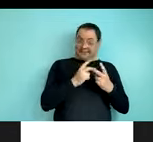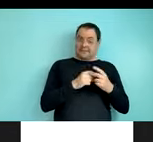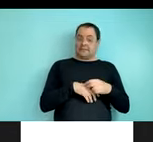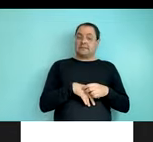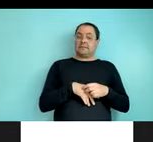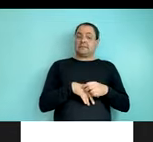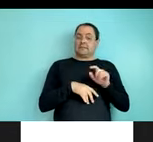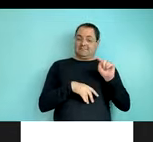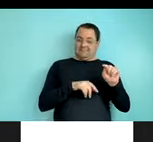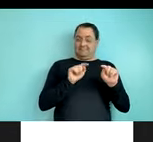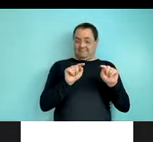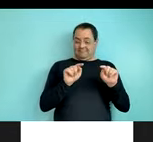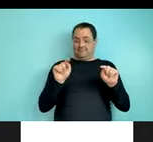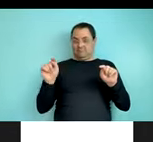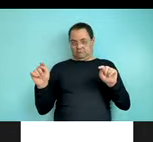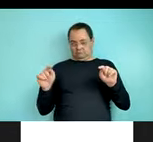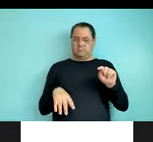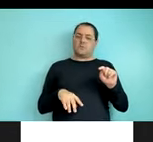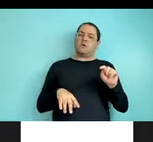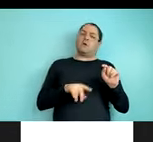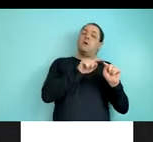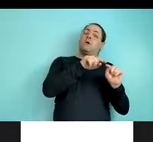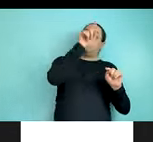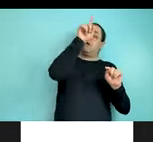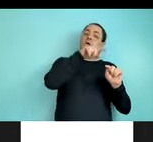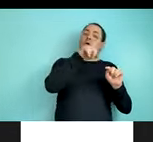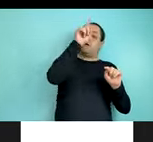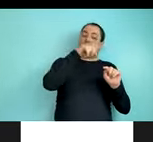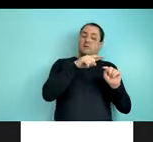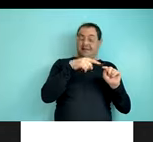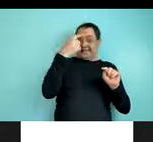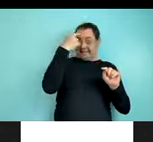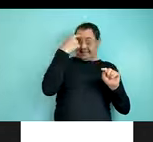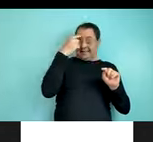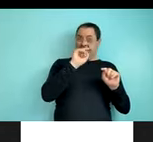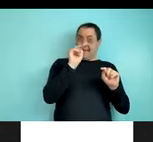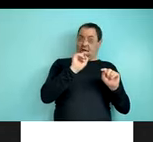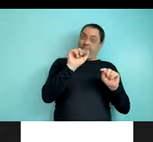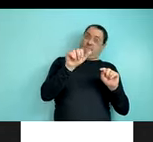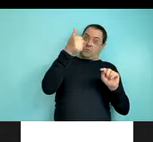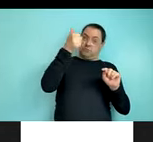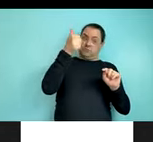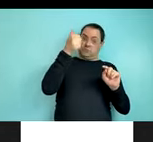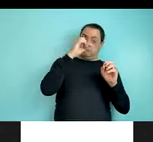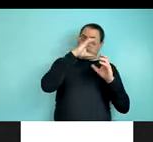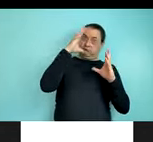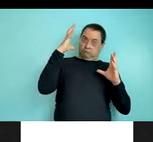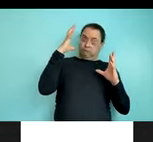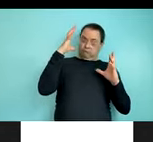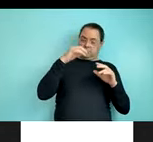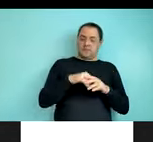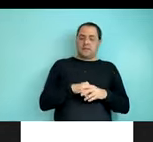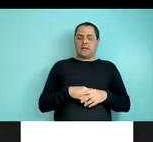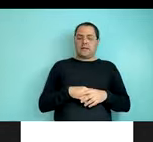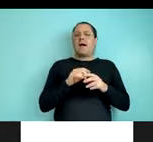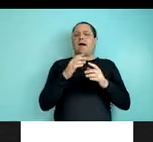And on the y-axis, I've listed the proportion of expected, i.e. noun first order selections for each participant. And to help us, I've color